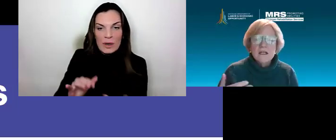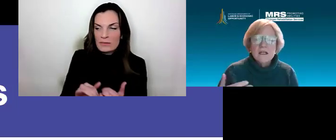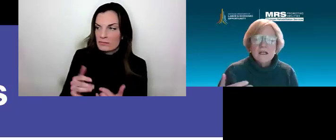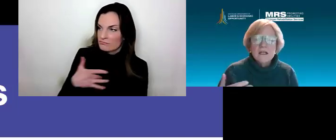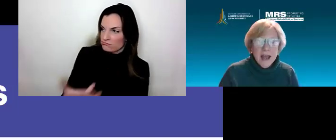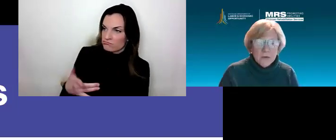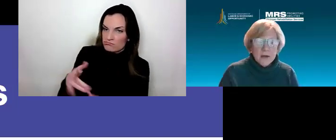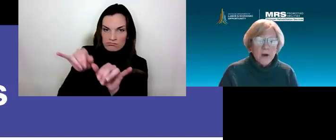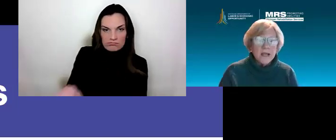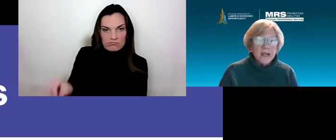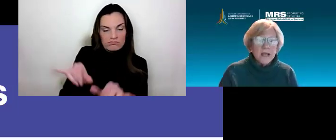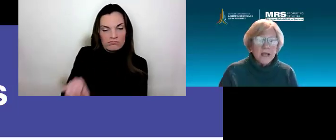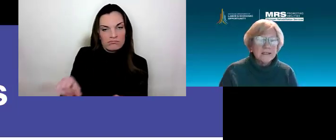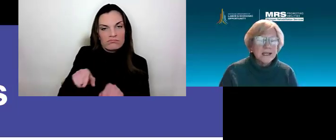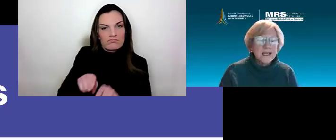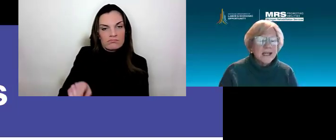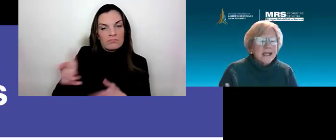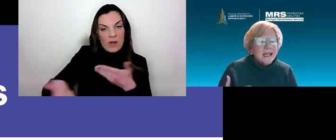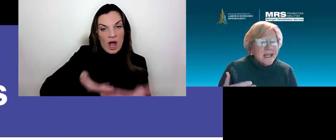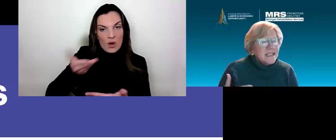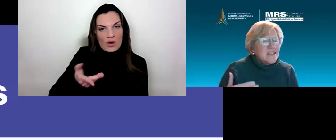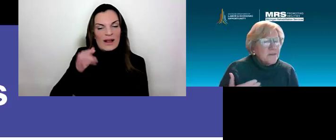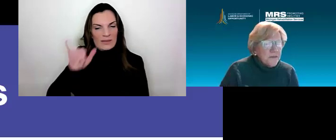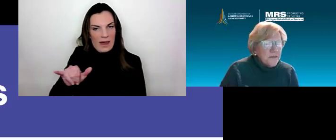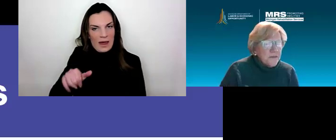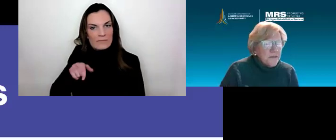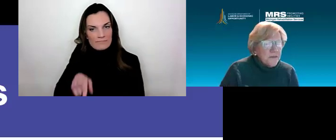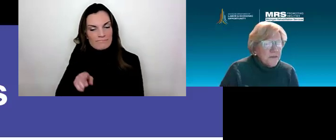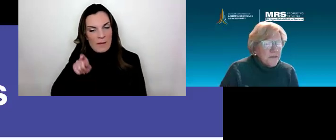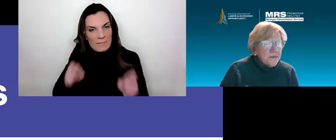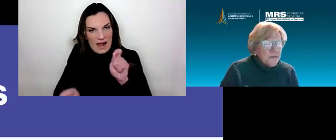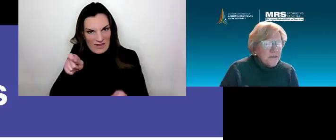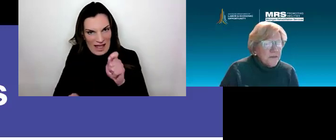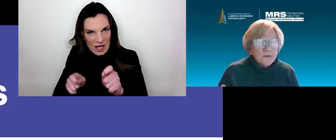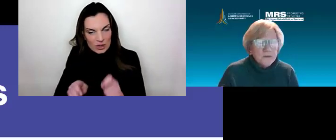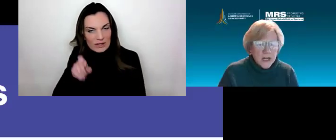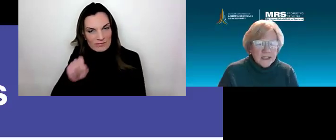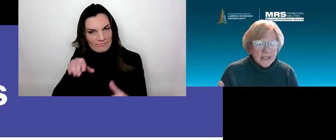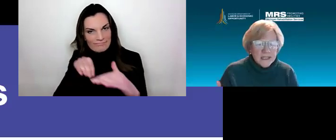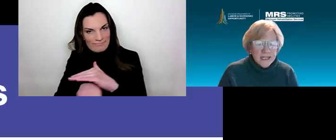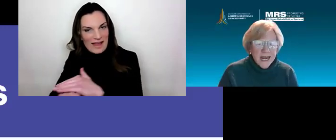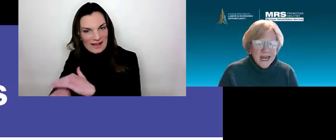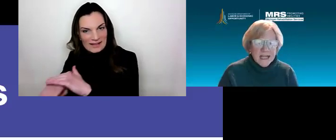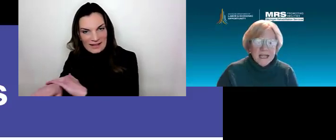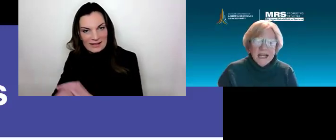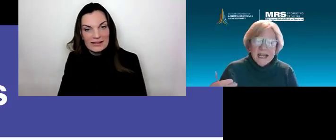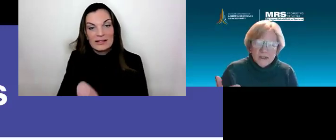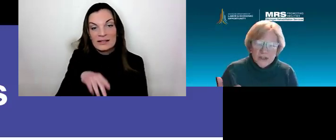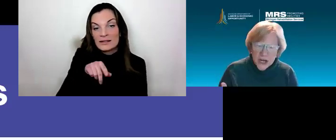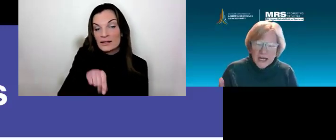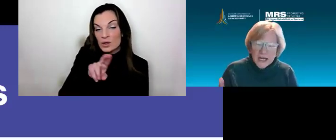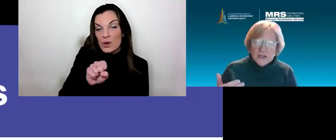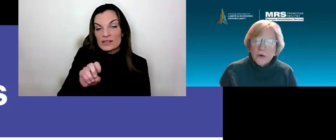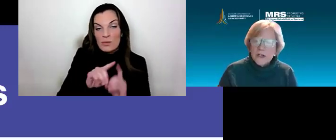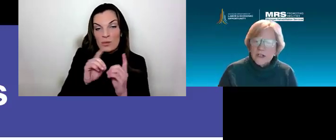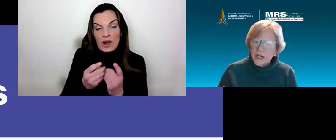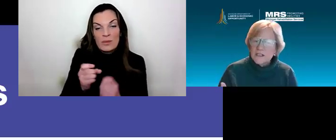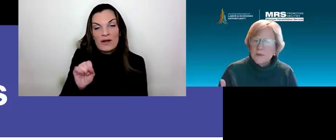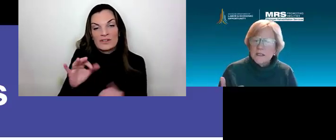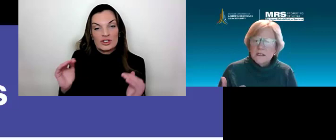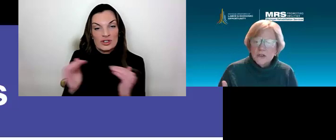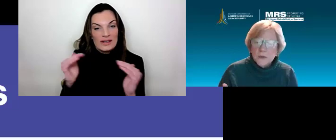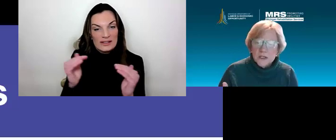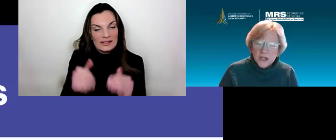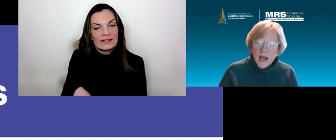done during the hiring process. It's defined by the U.S. of Justice as a change or